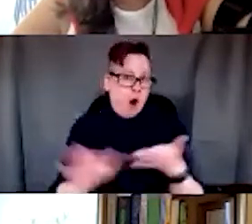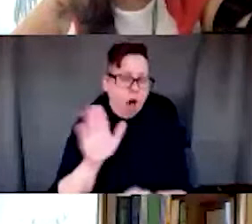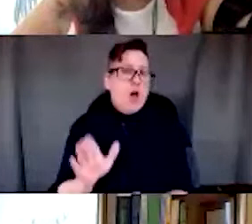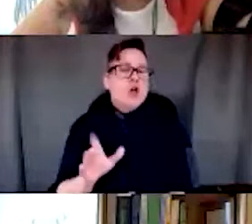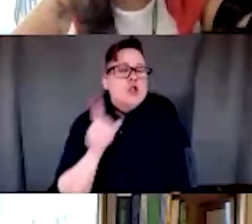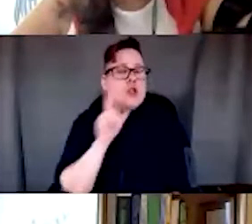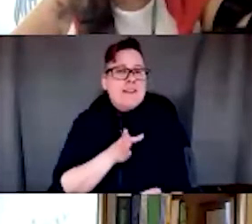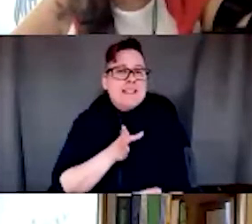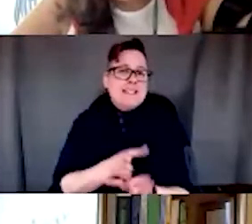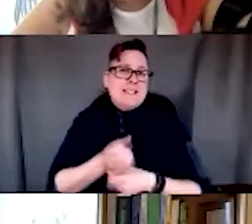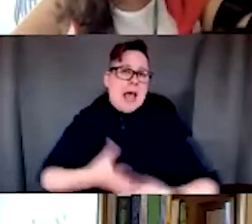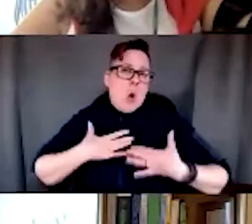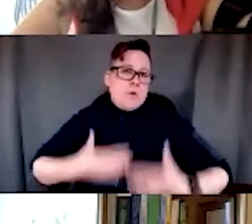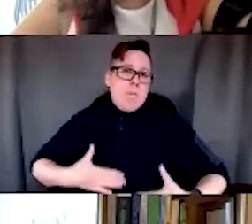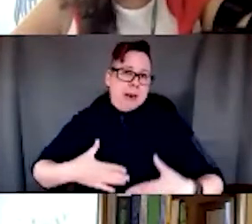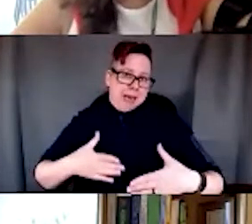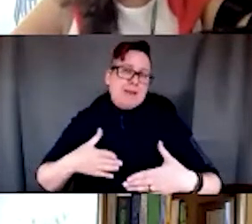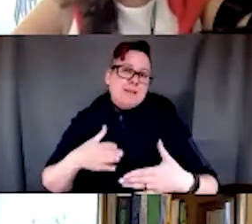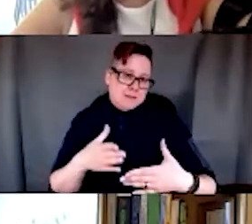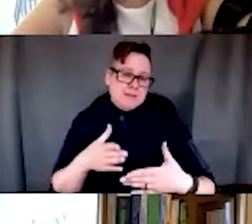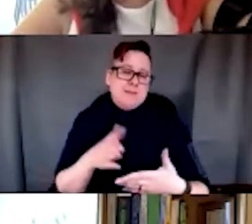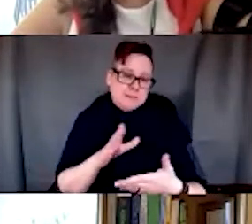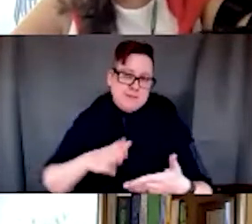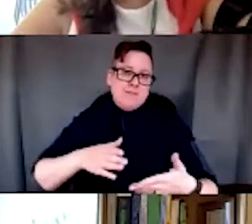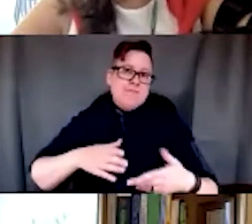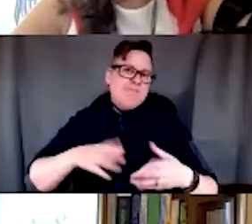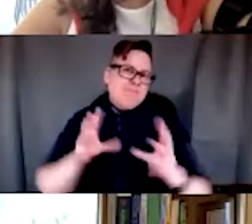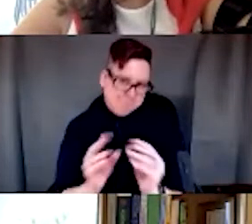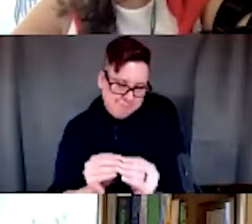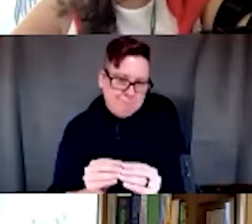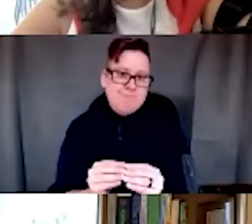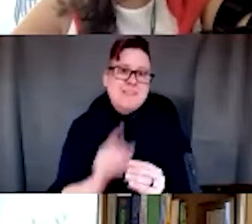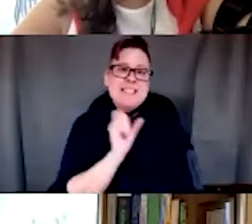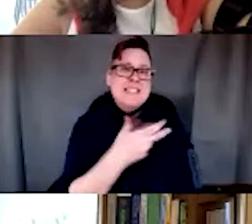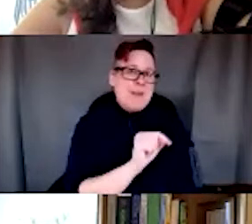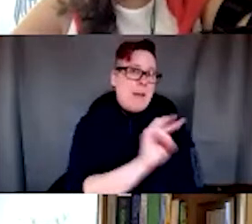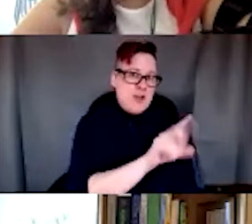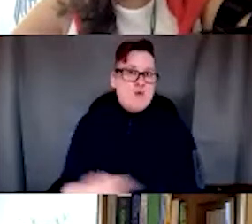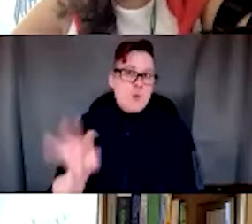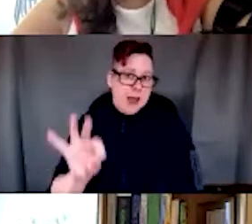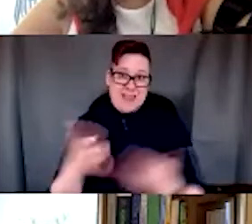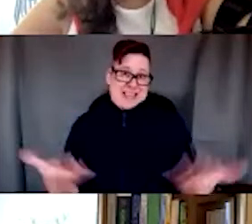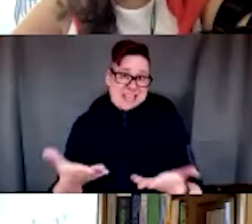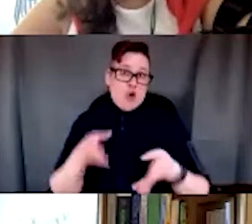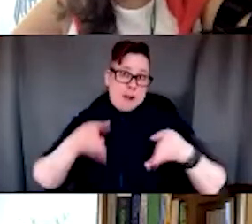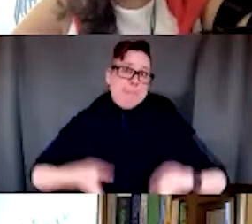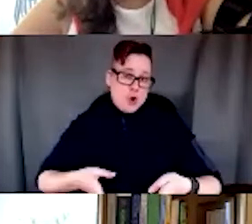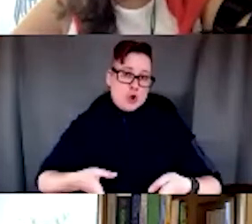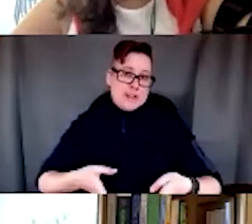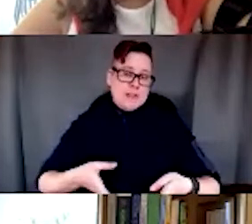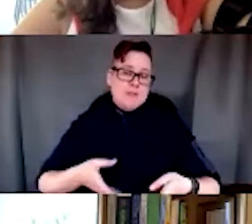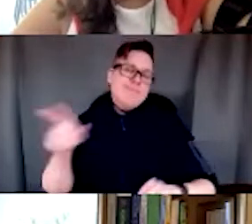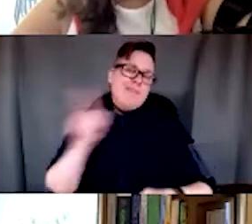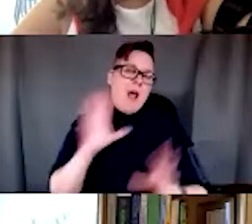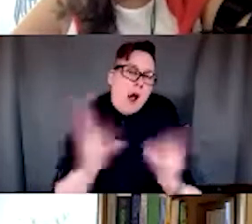here in Rochester, in person, on September 7th through 9th. We invite you to join us at the Rochester Convention Center